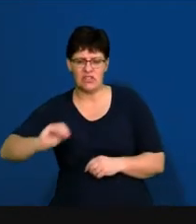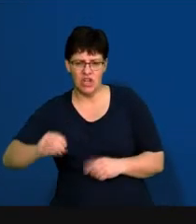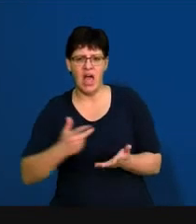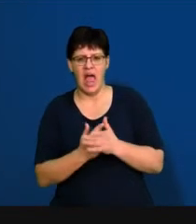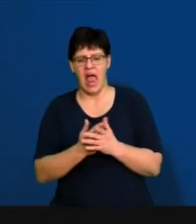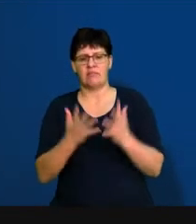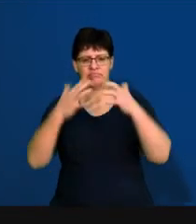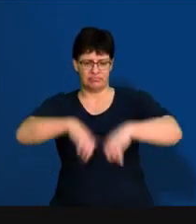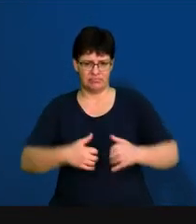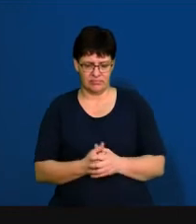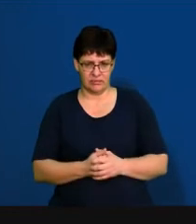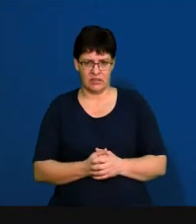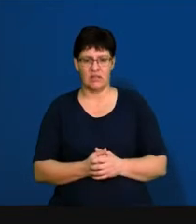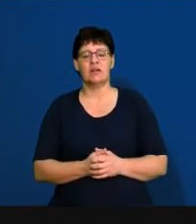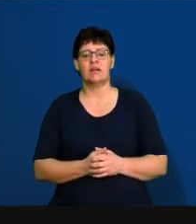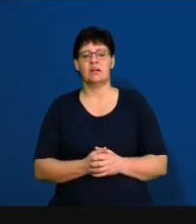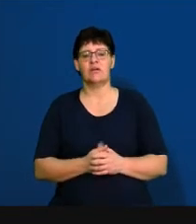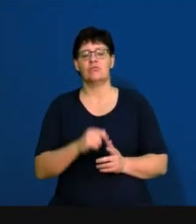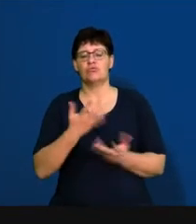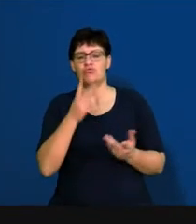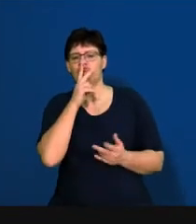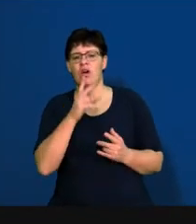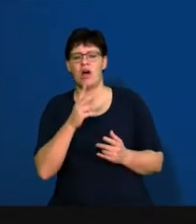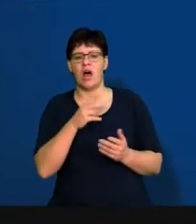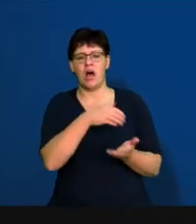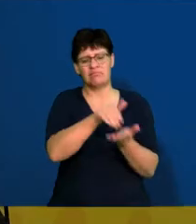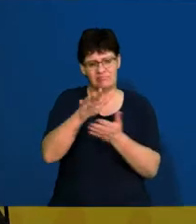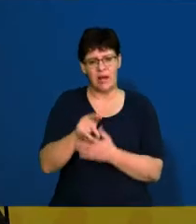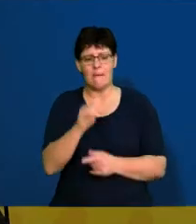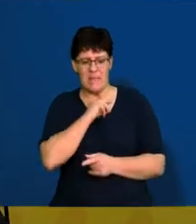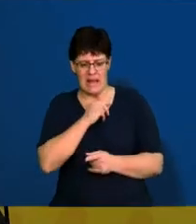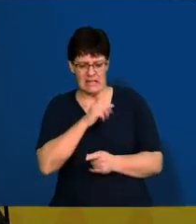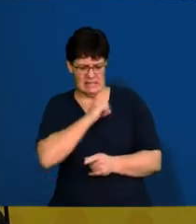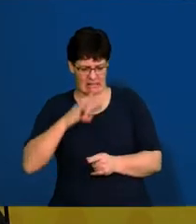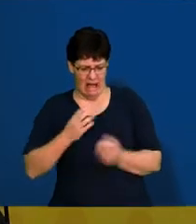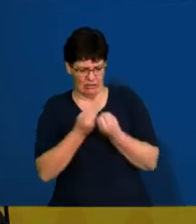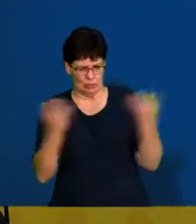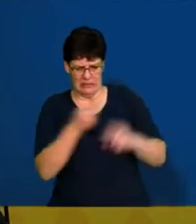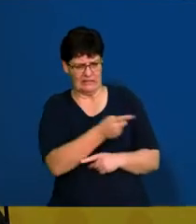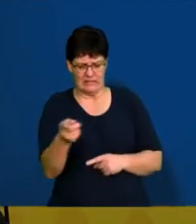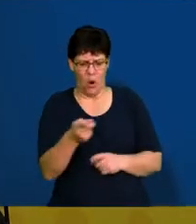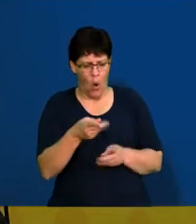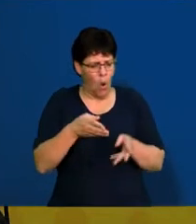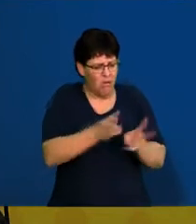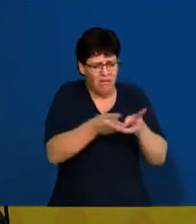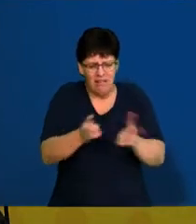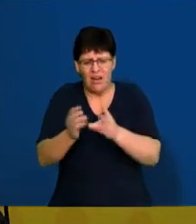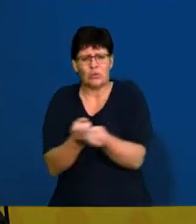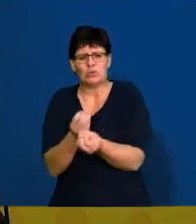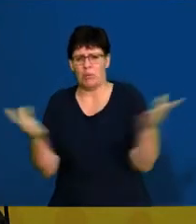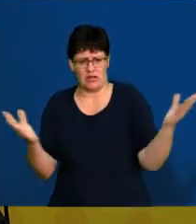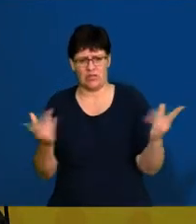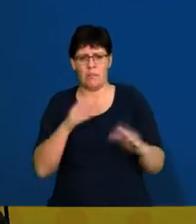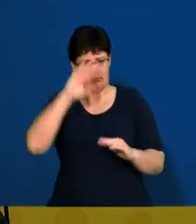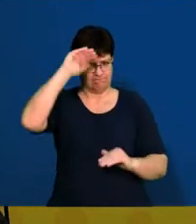So retrenchment is where we might try to reduce the amount of workers or the amount of lines that we have so that we